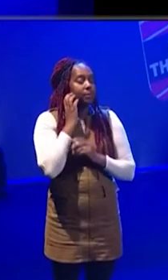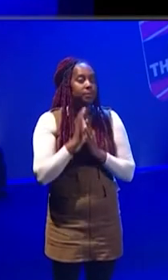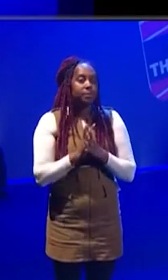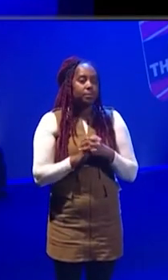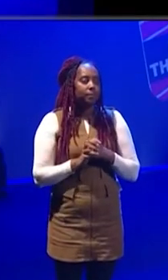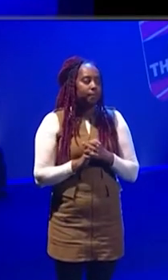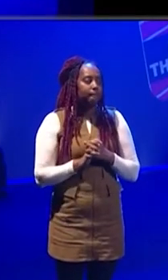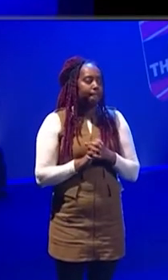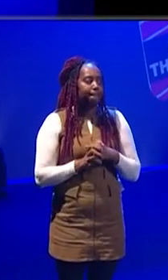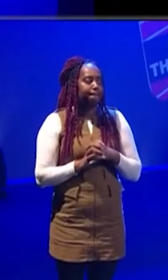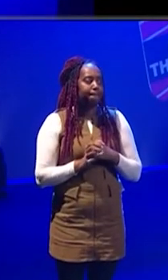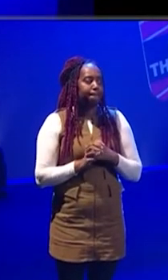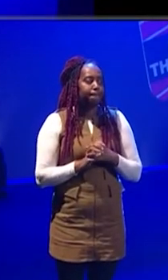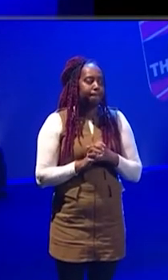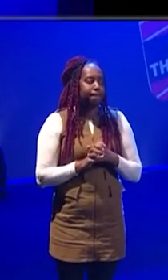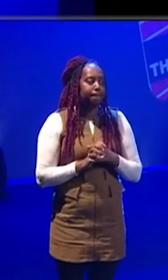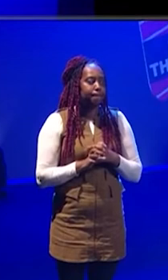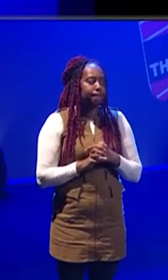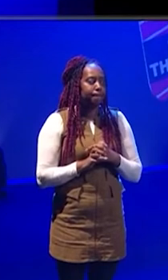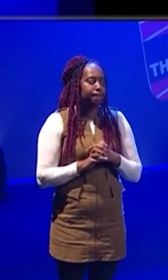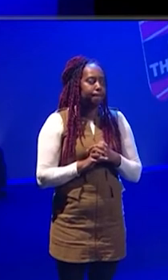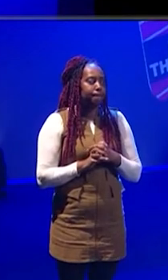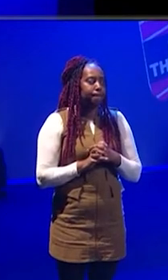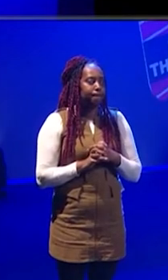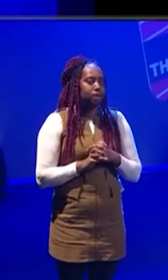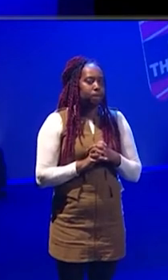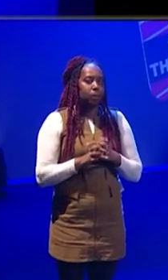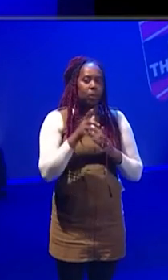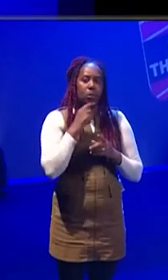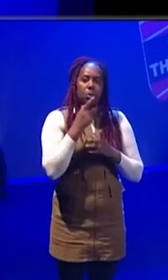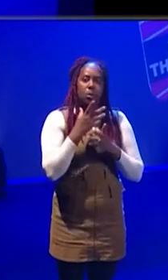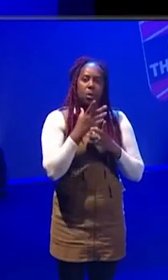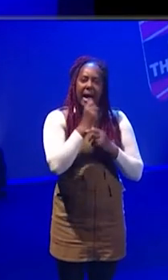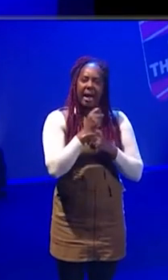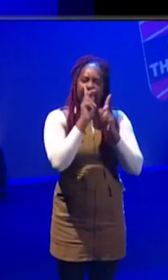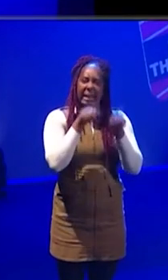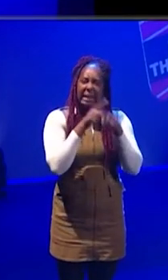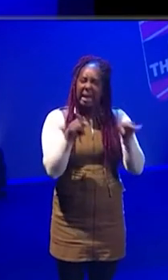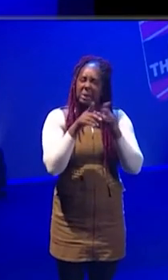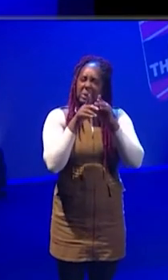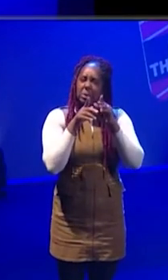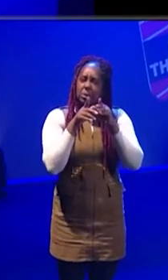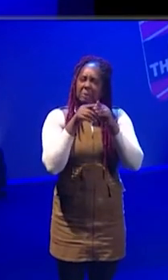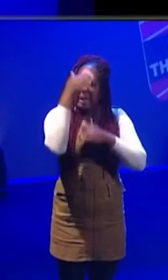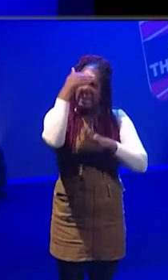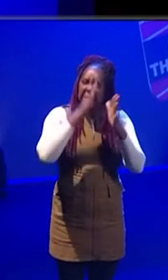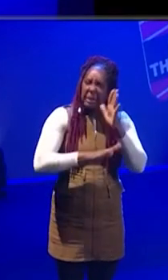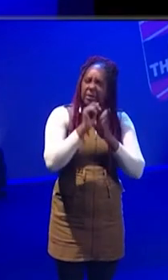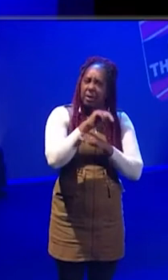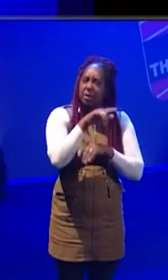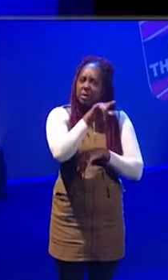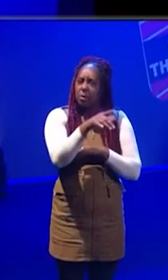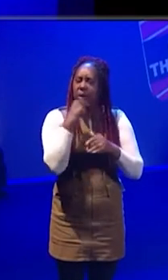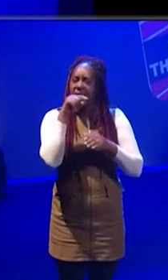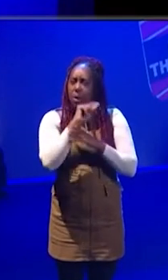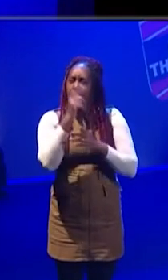Yeah. Do you guys have any international experience in your different sectors of design? Do you have any